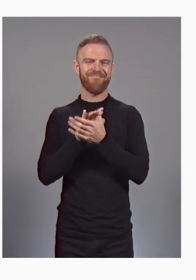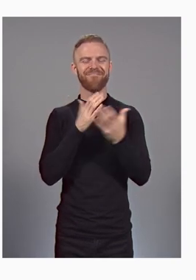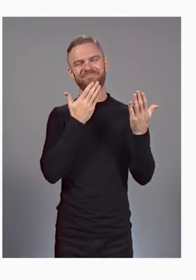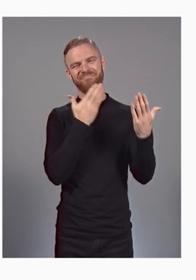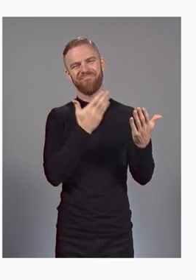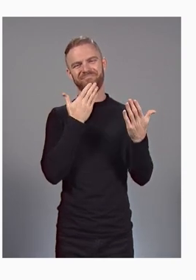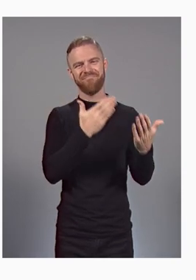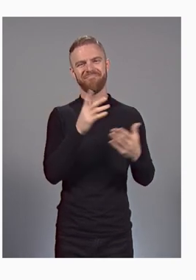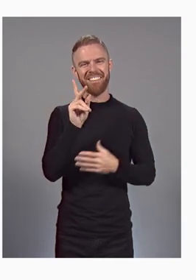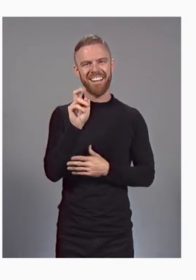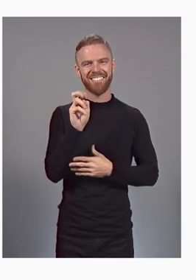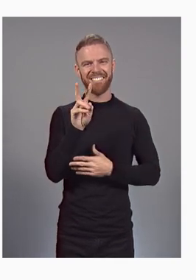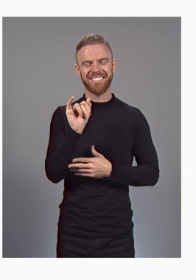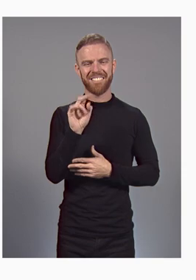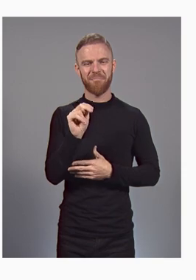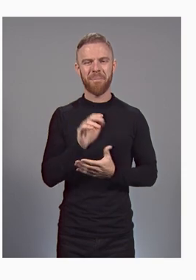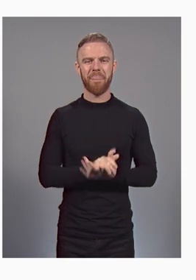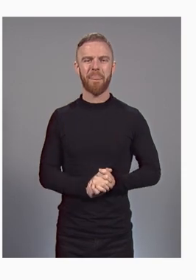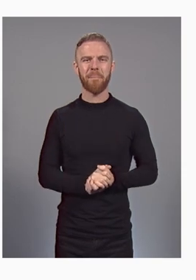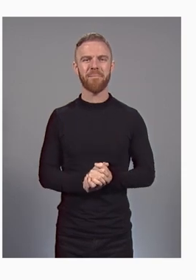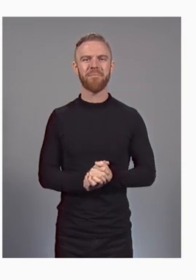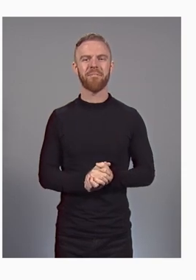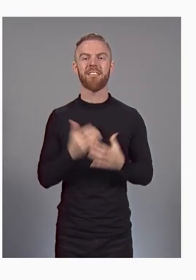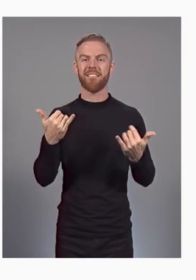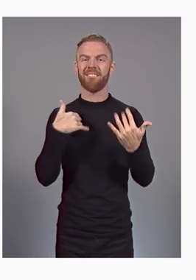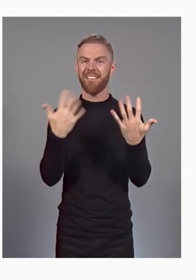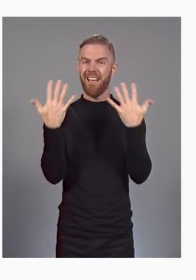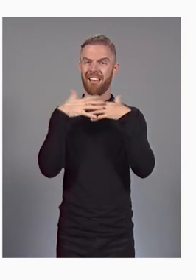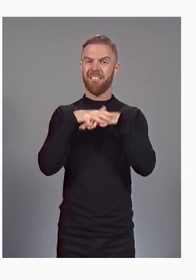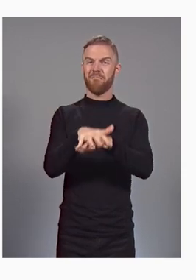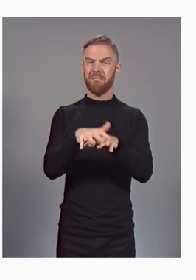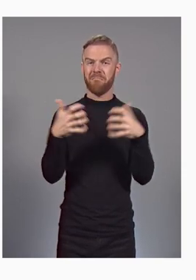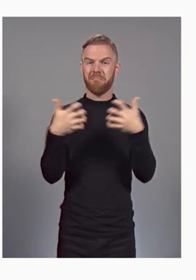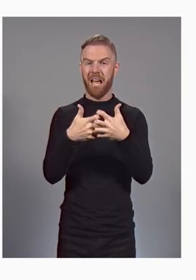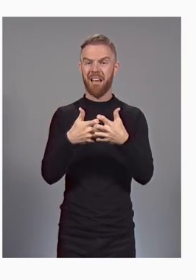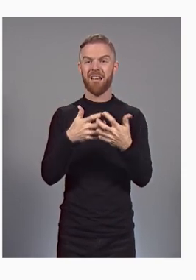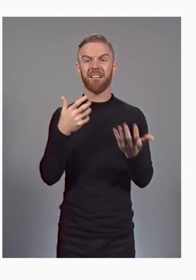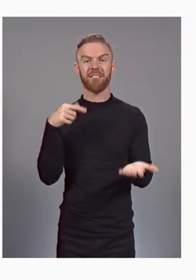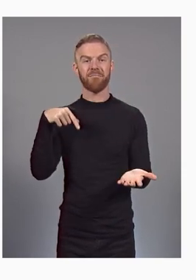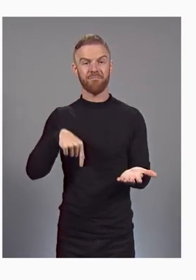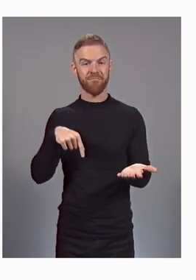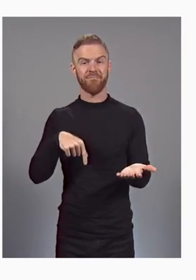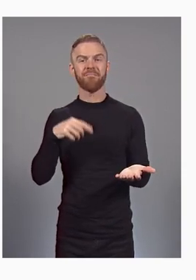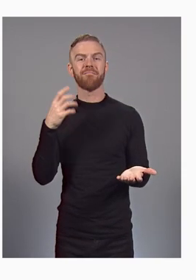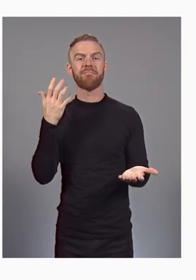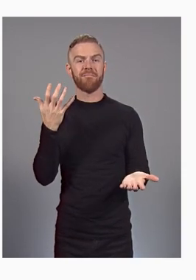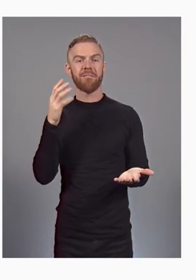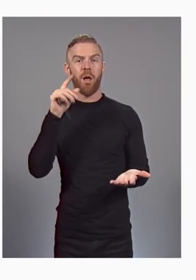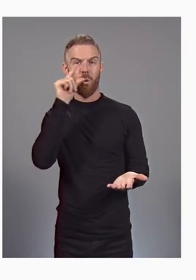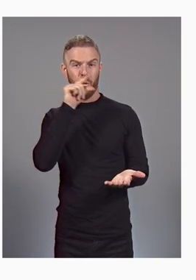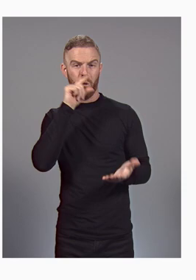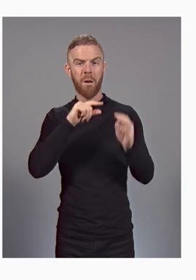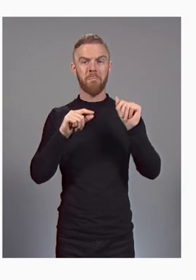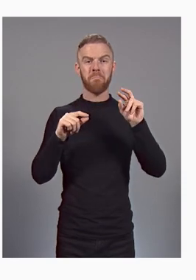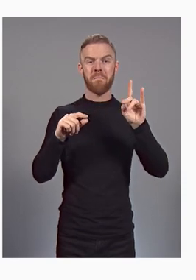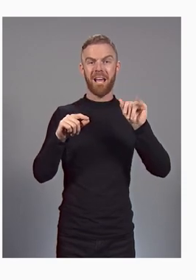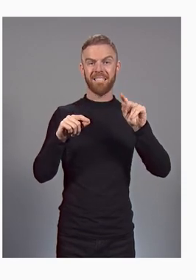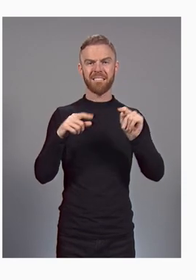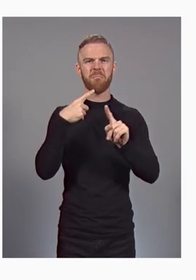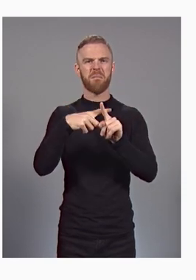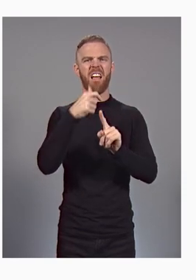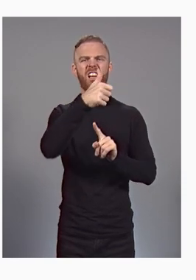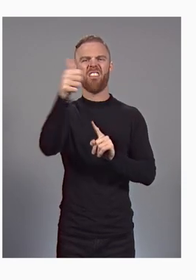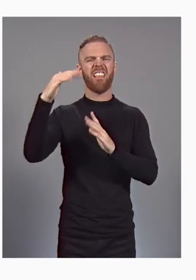Thank you, Kevin. Thank We're combining the expertise of Google and Mandiant with many leading cybersecurity